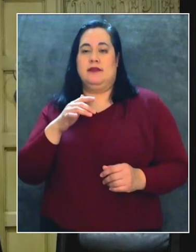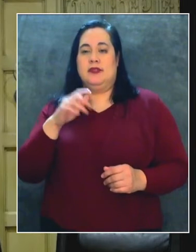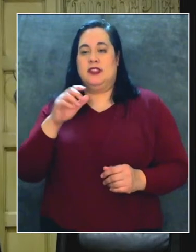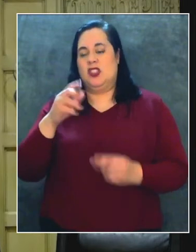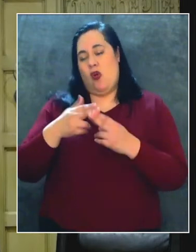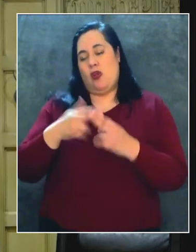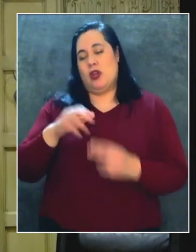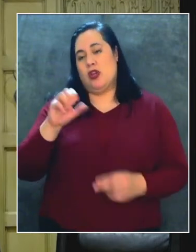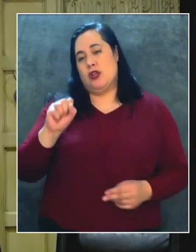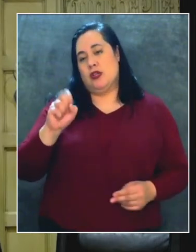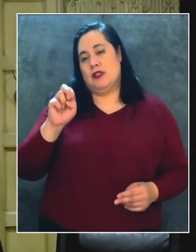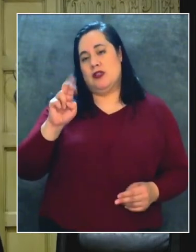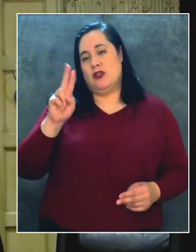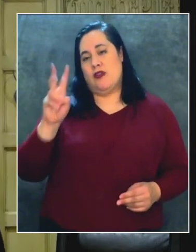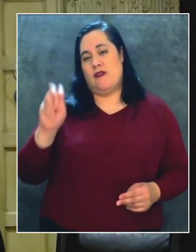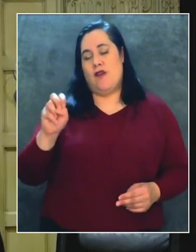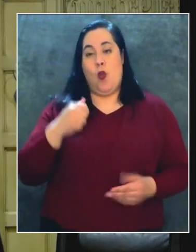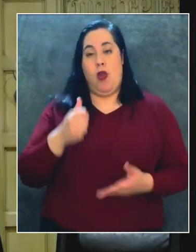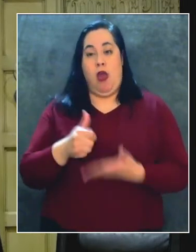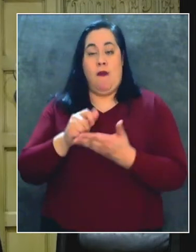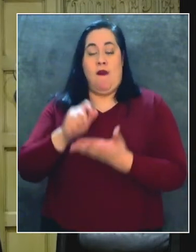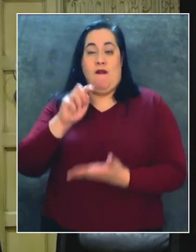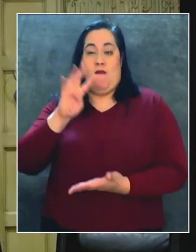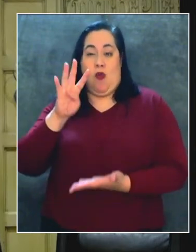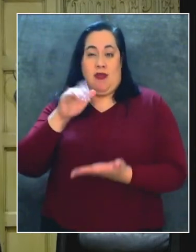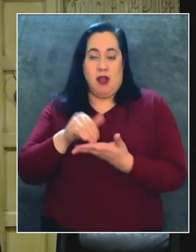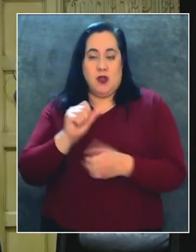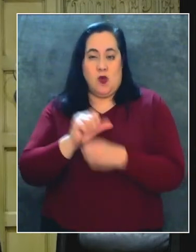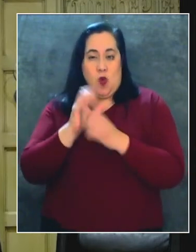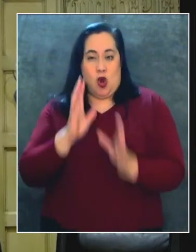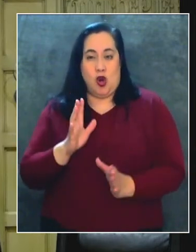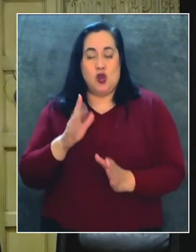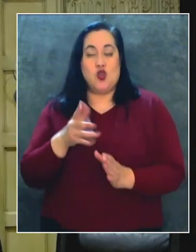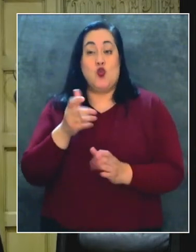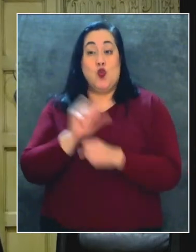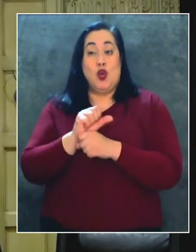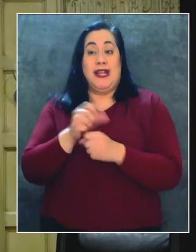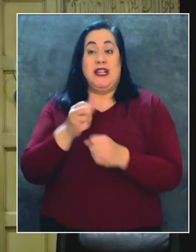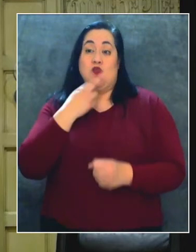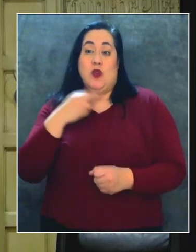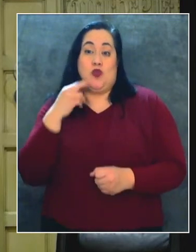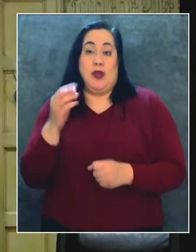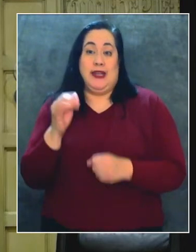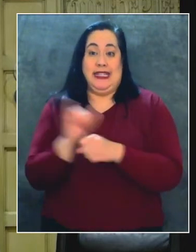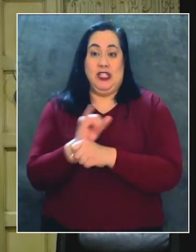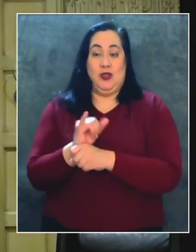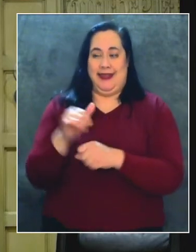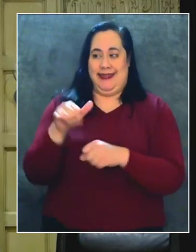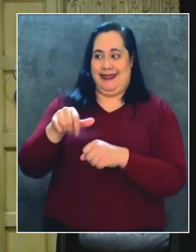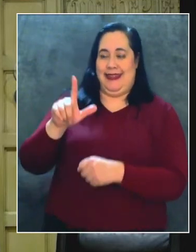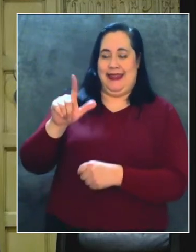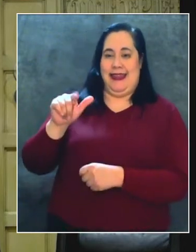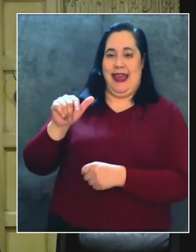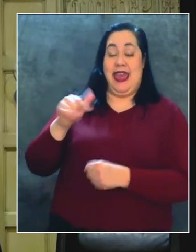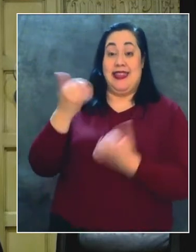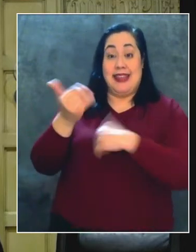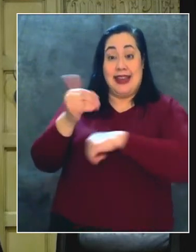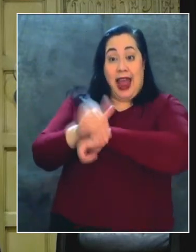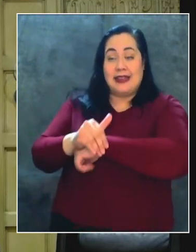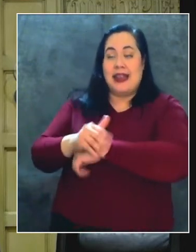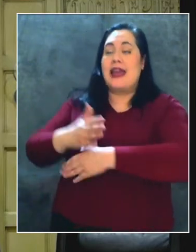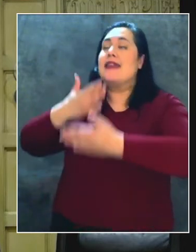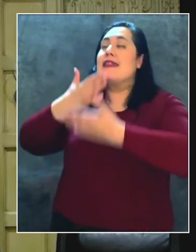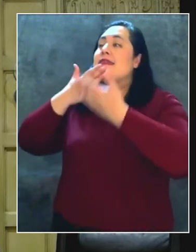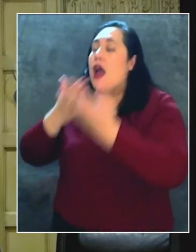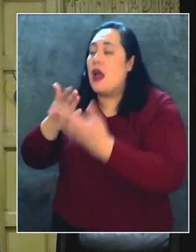trabajadores de servicios de alimentación en Los Angeles. Esta noche, gracias a las